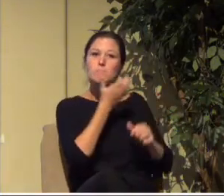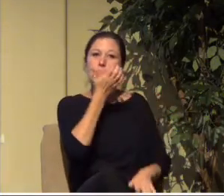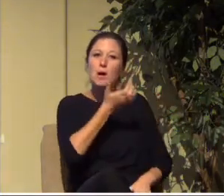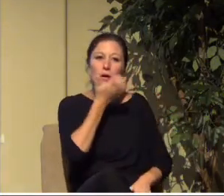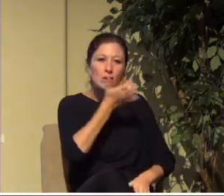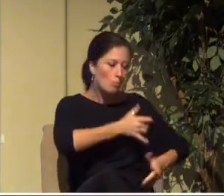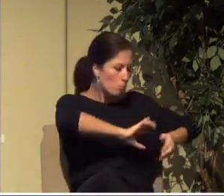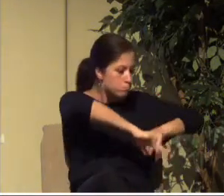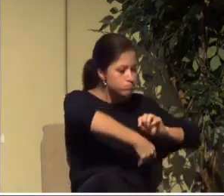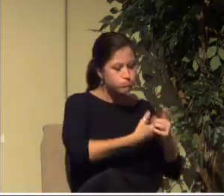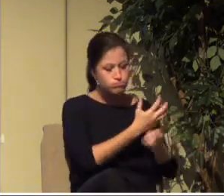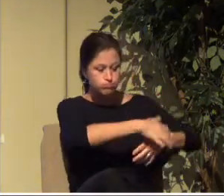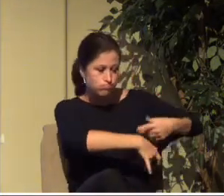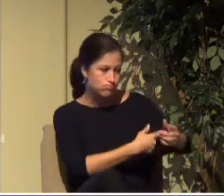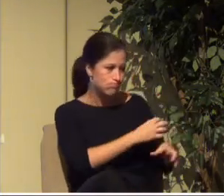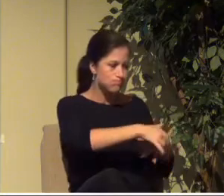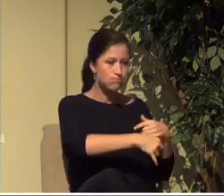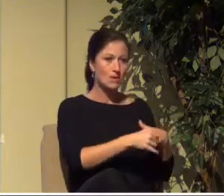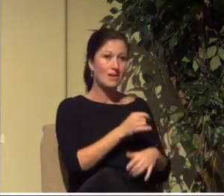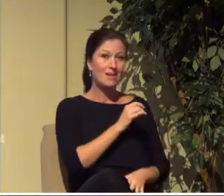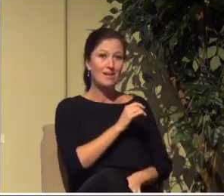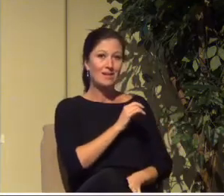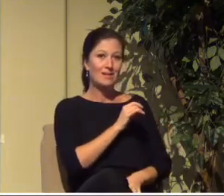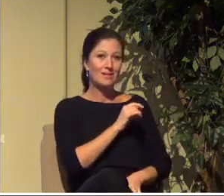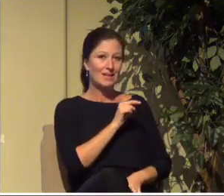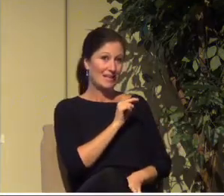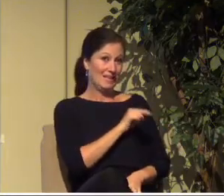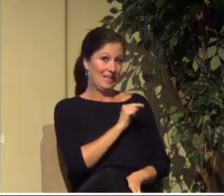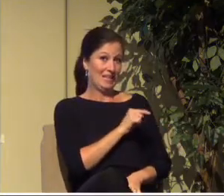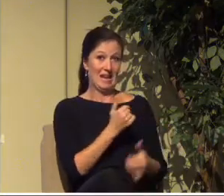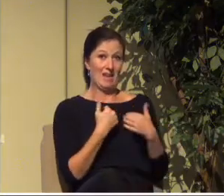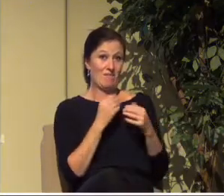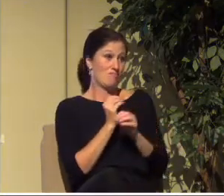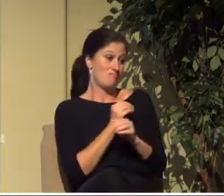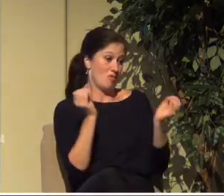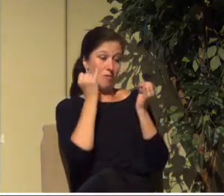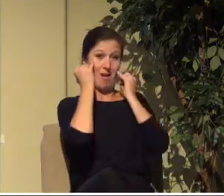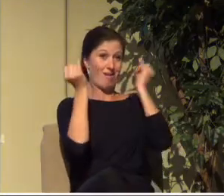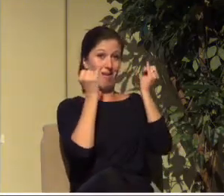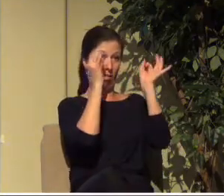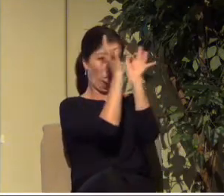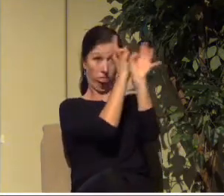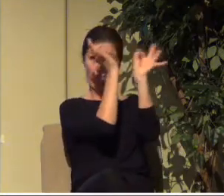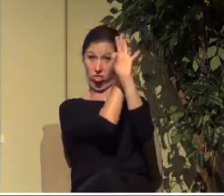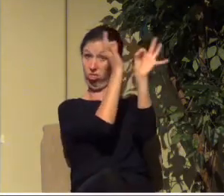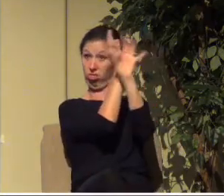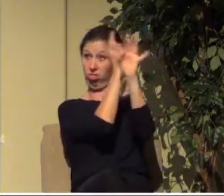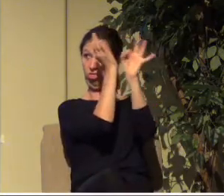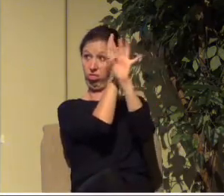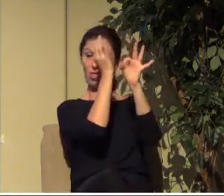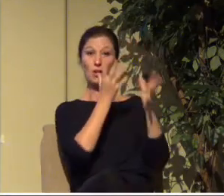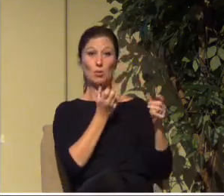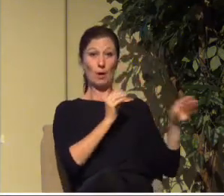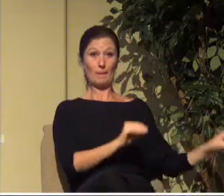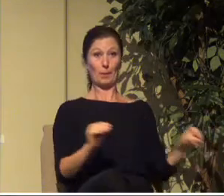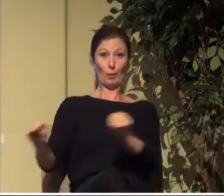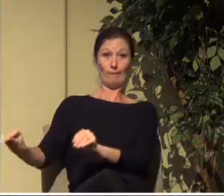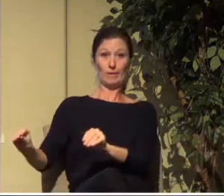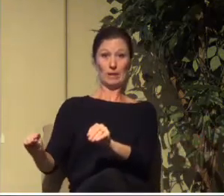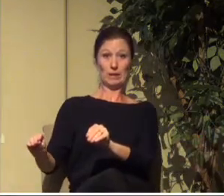no idea what is being offered to him He thinks it's just do you want to move from here and go over to here